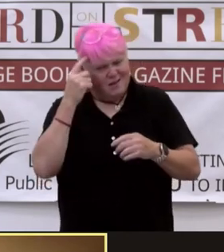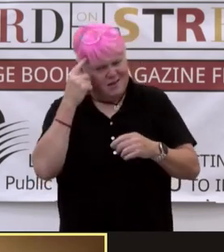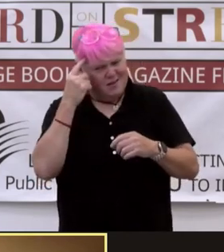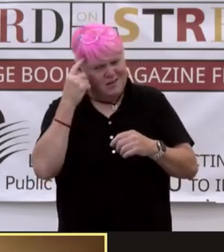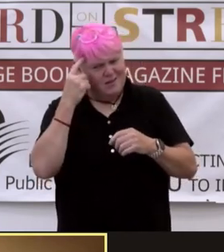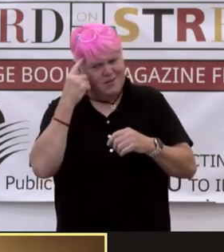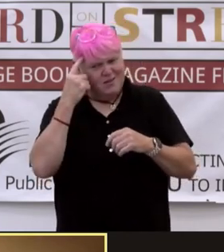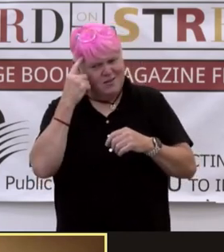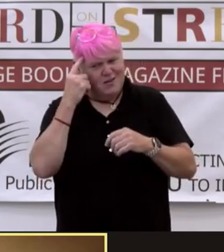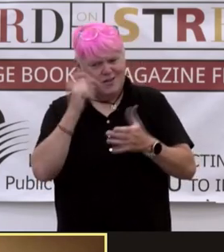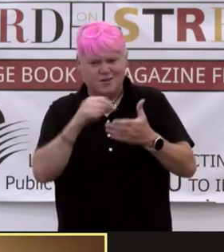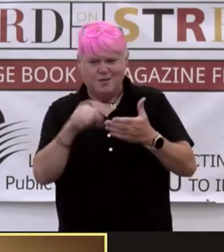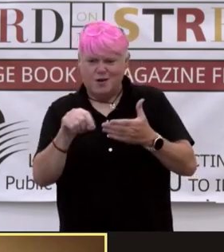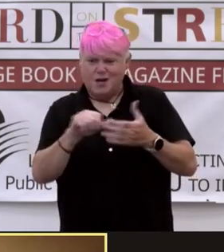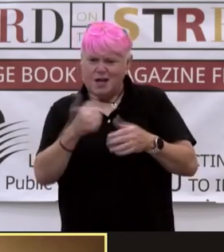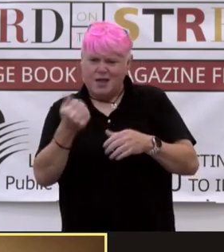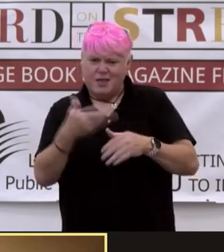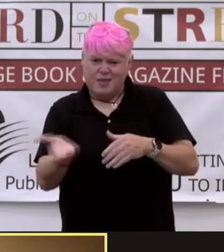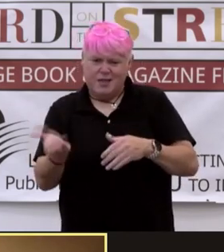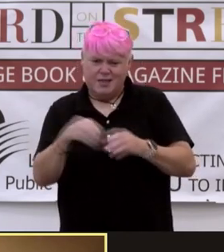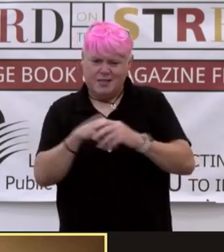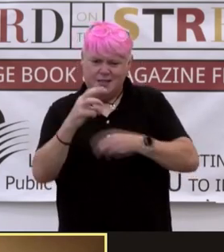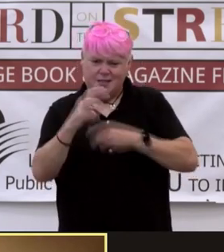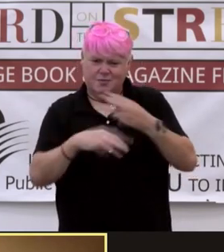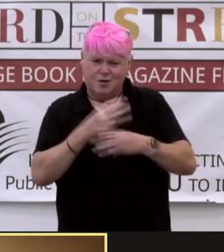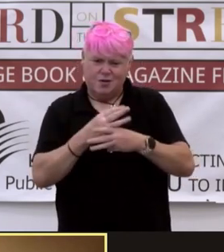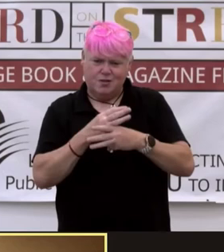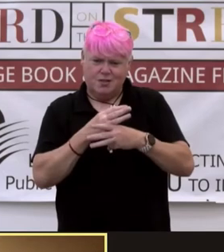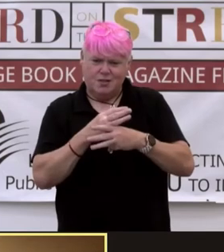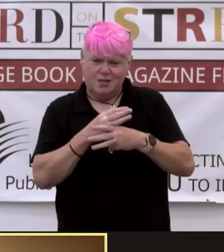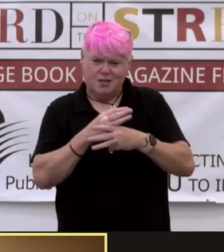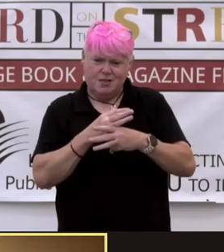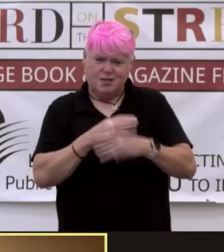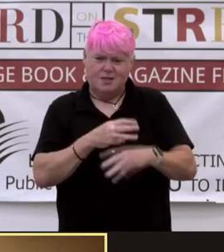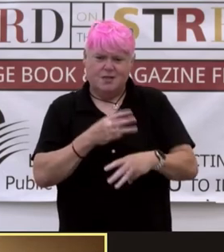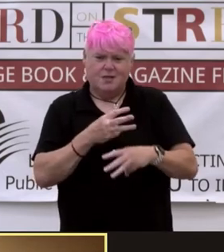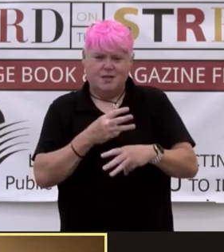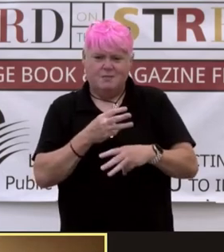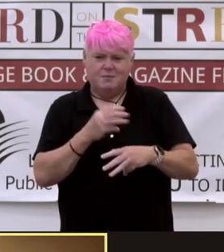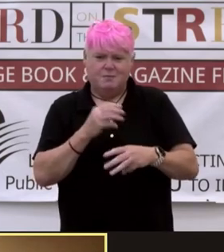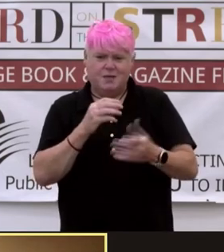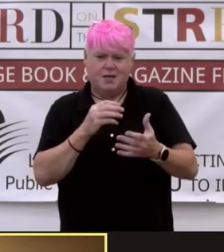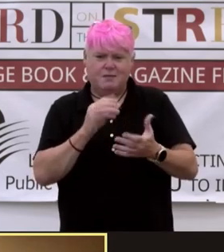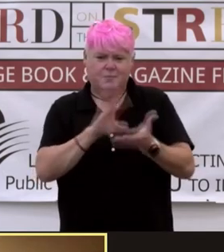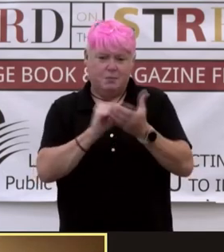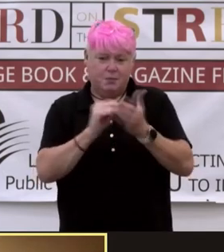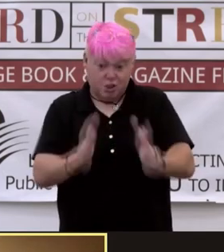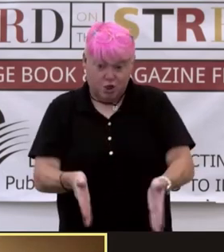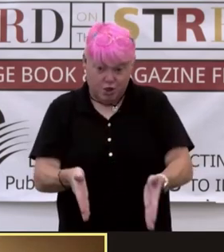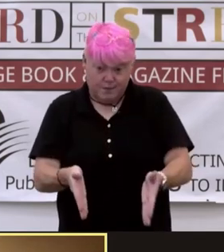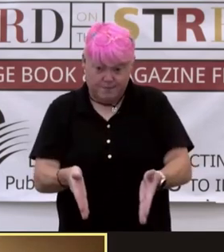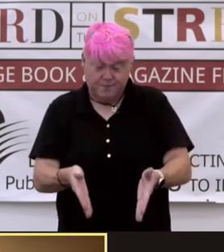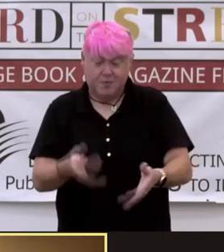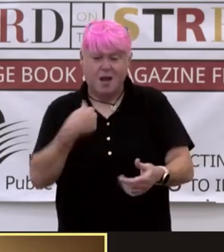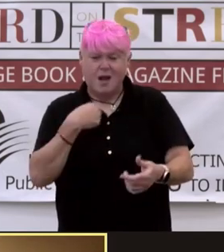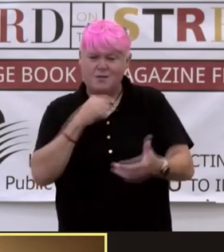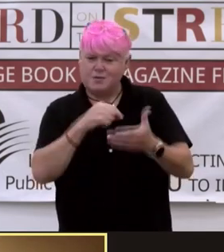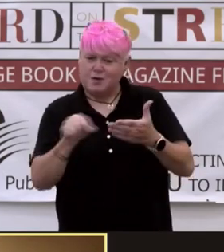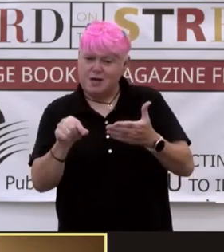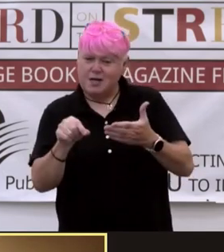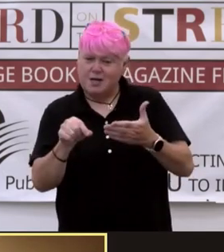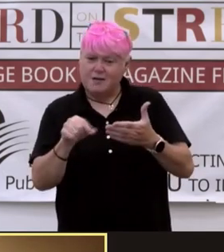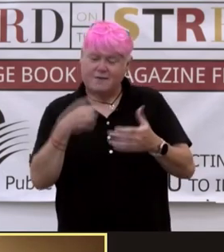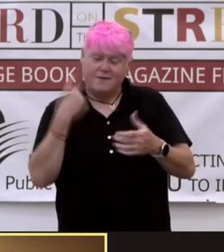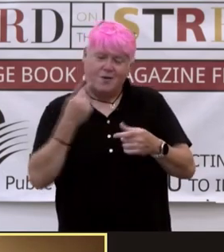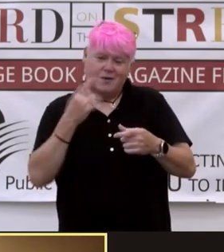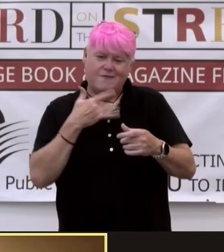world? I actually wanted to, but my publisher was not on board, so I had to move on. And I was actually writing, because I always